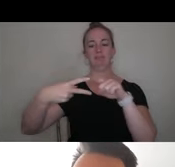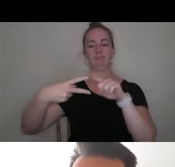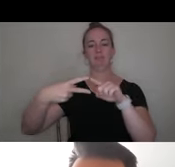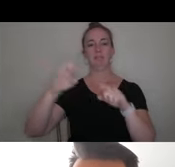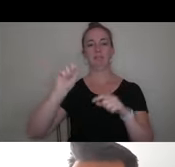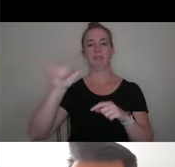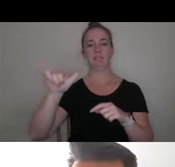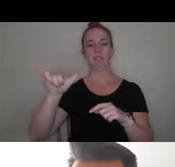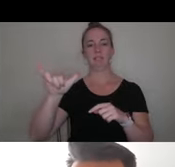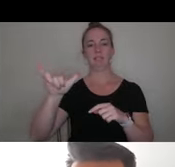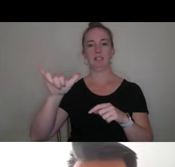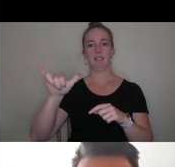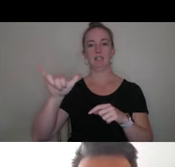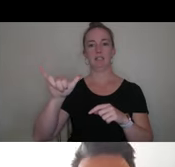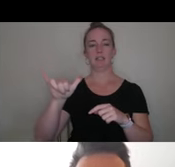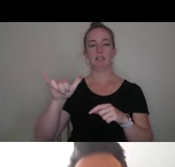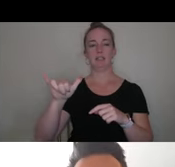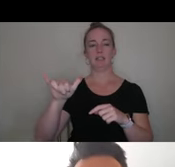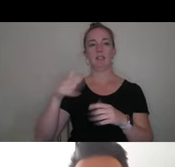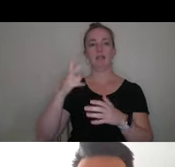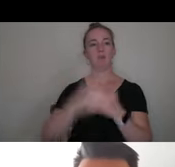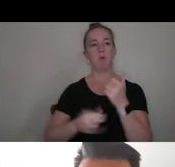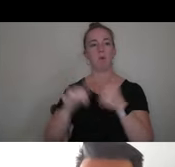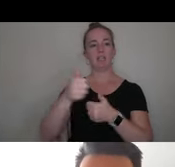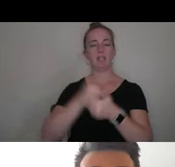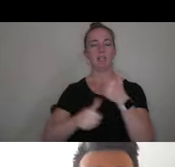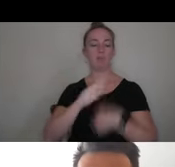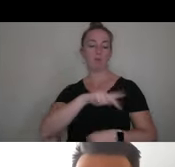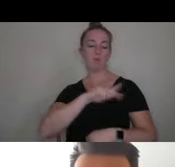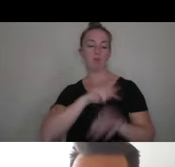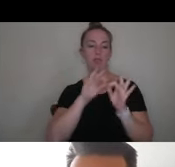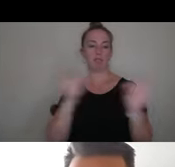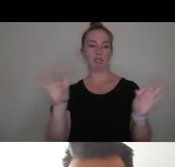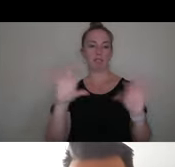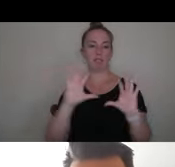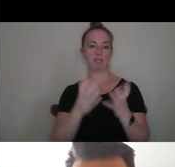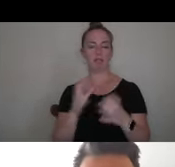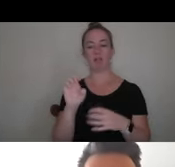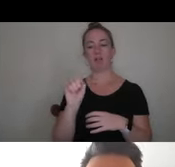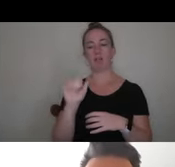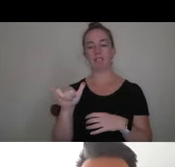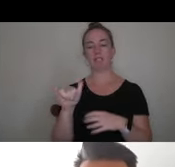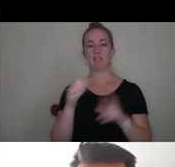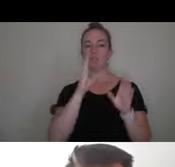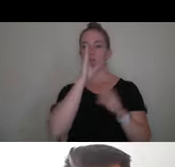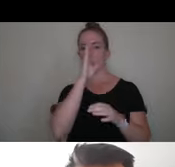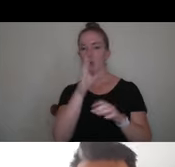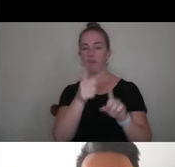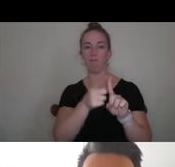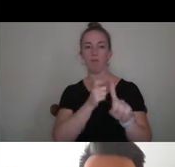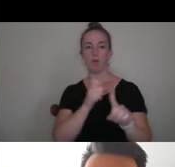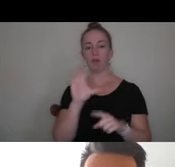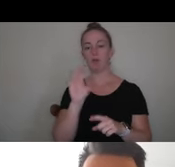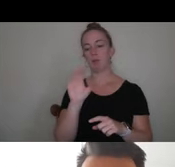personal statements category. The essay, this is directly from the Common App. You are to